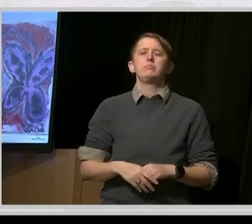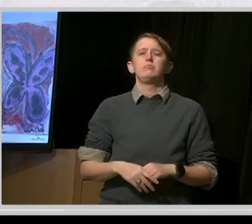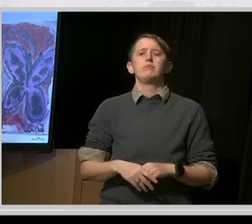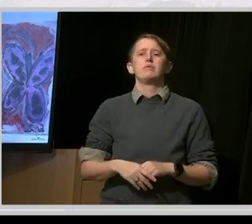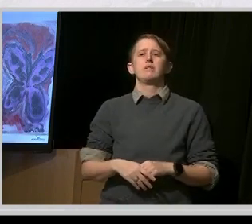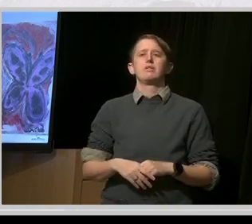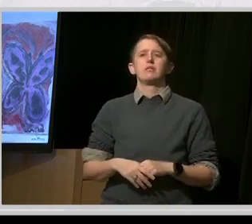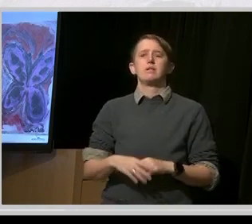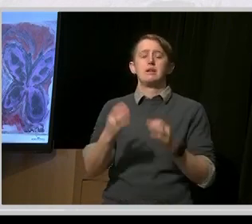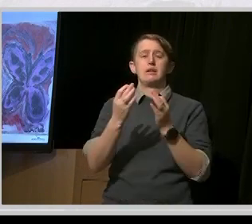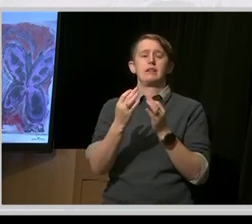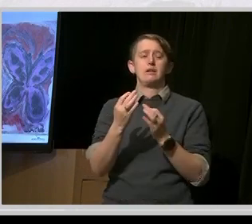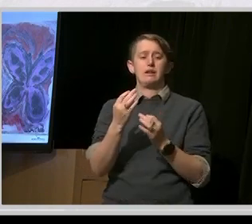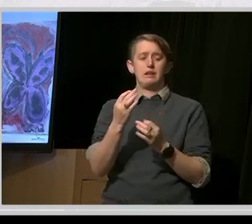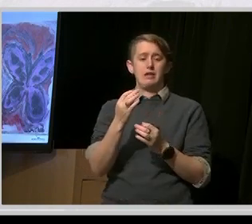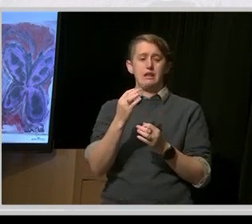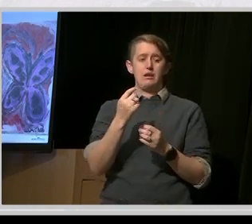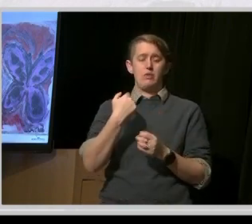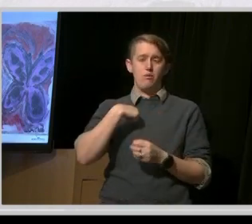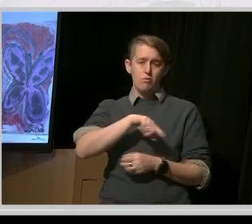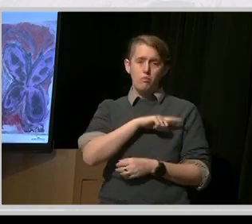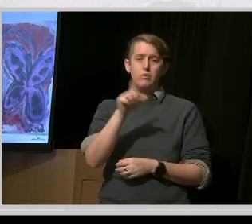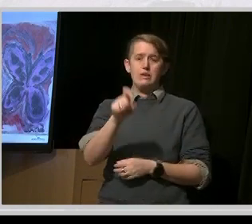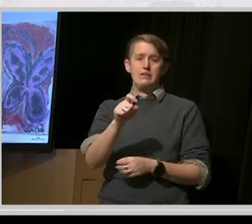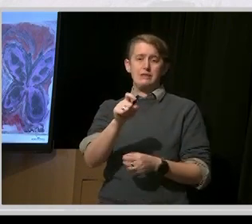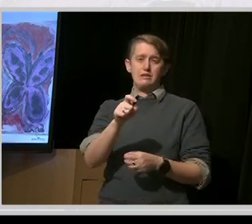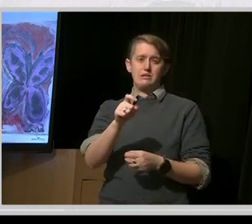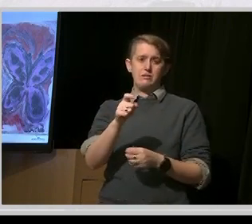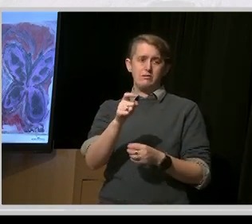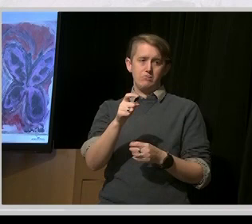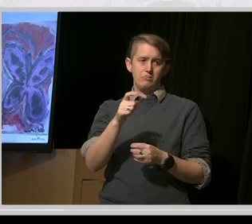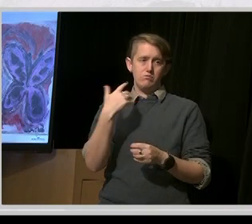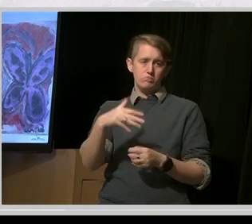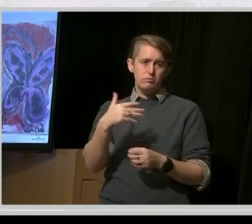institutions stay closed. Yeah.